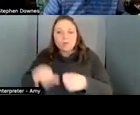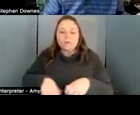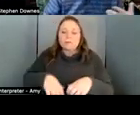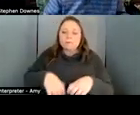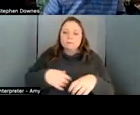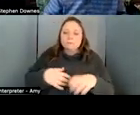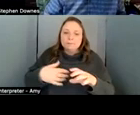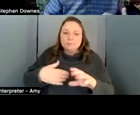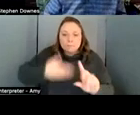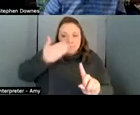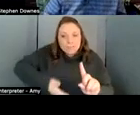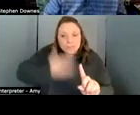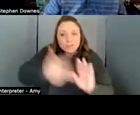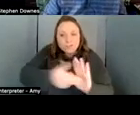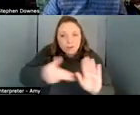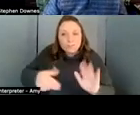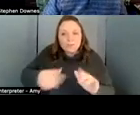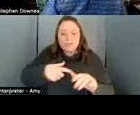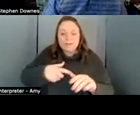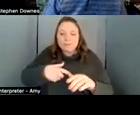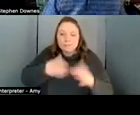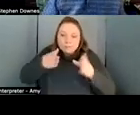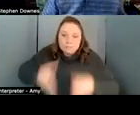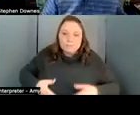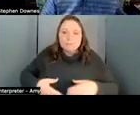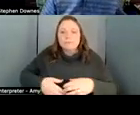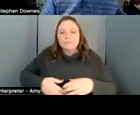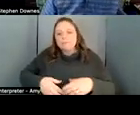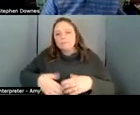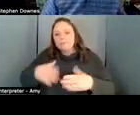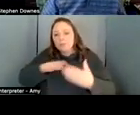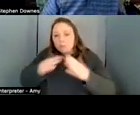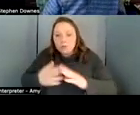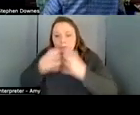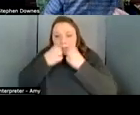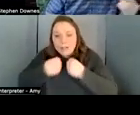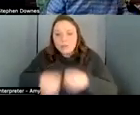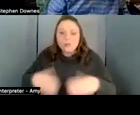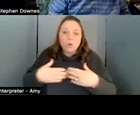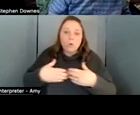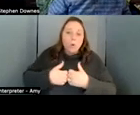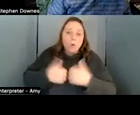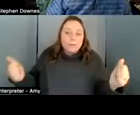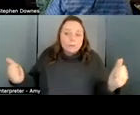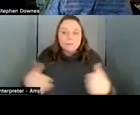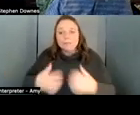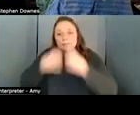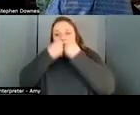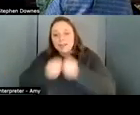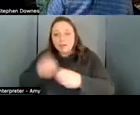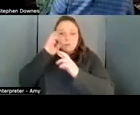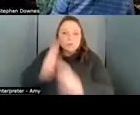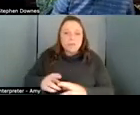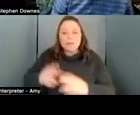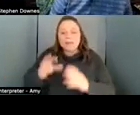autonomy agency community values openness care and respect value and benefit etc